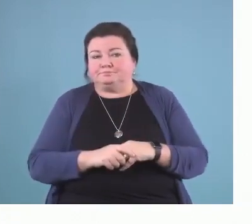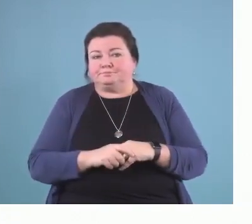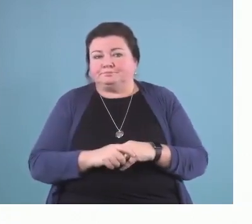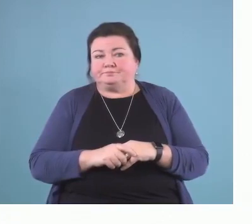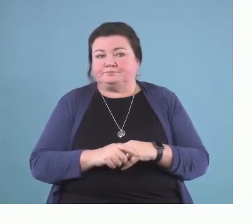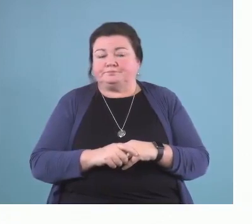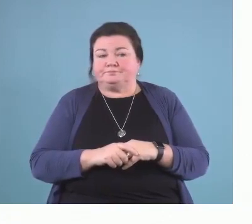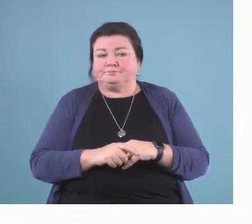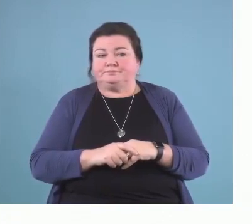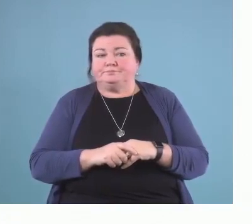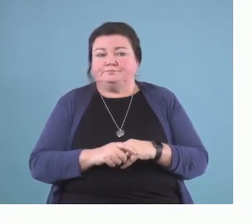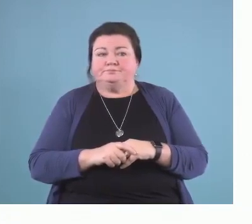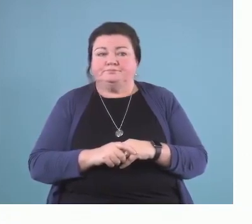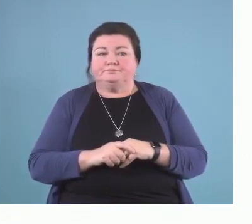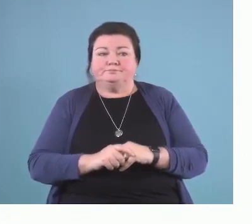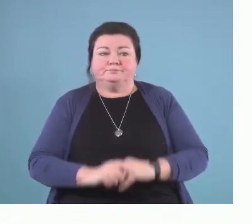So, next slide.